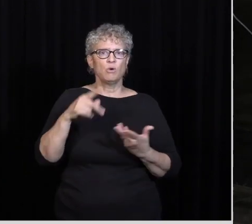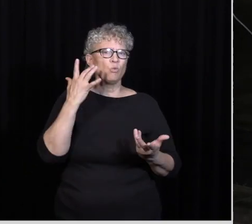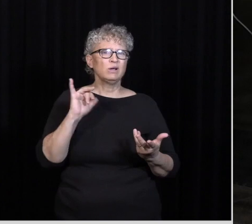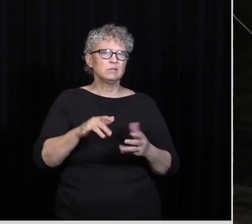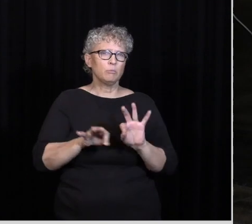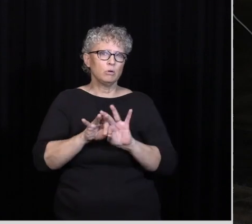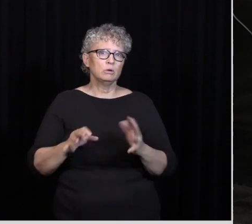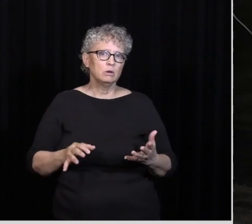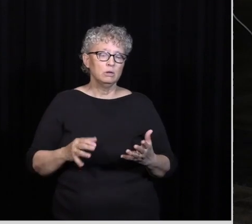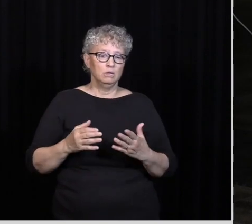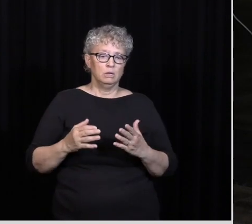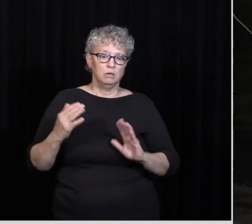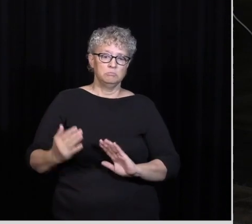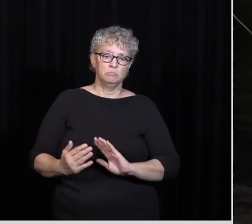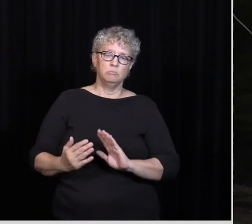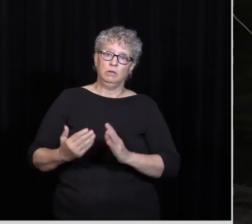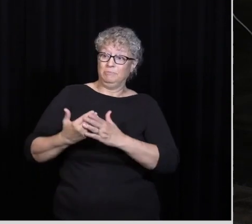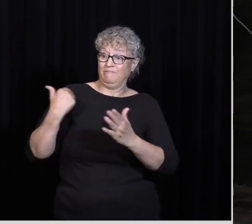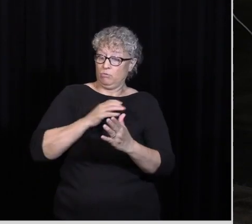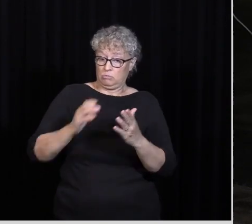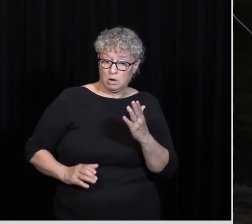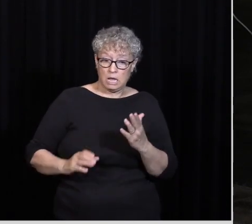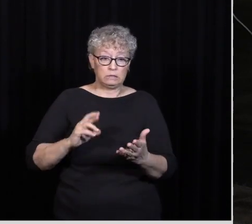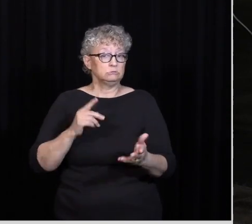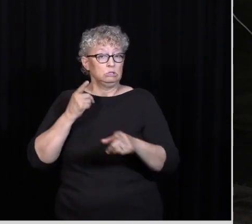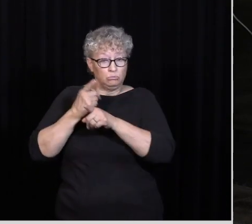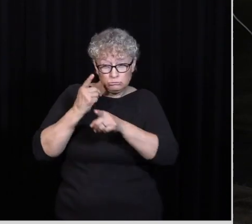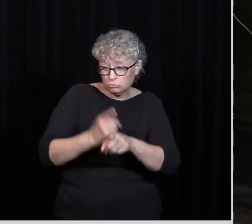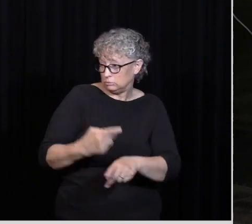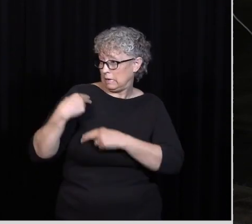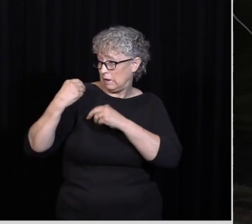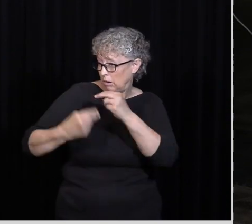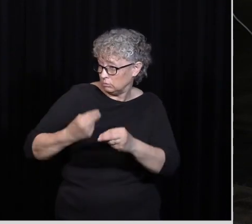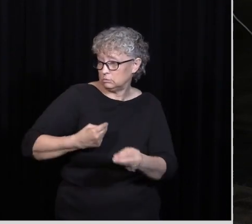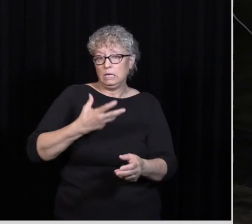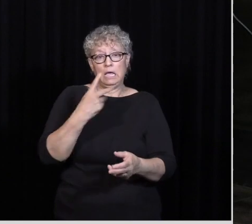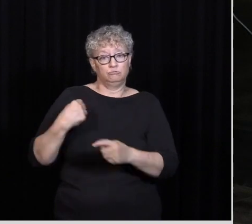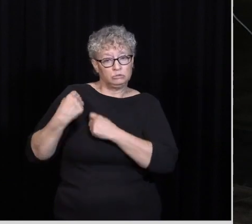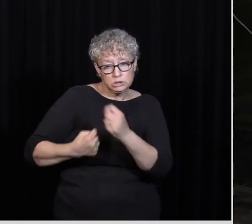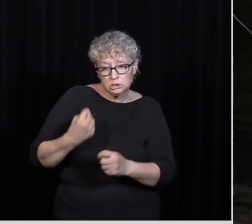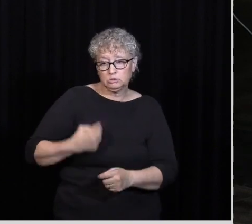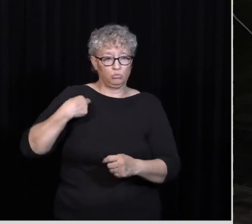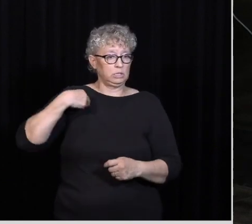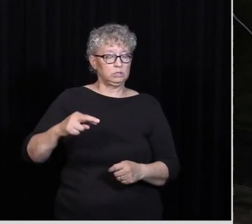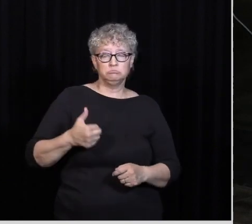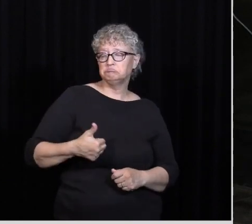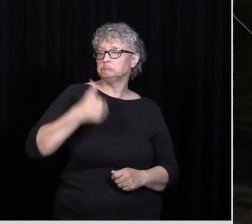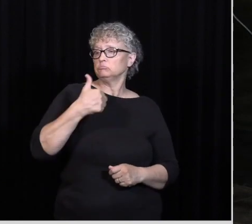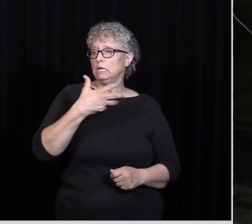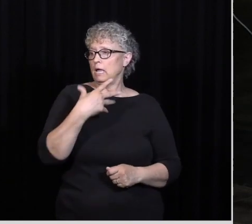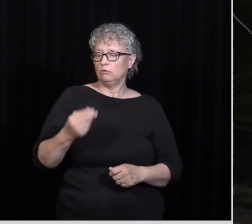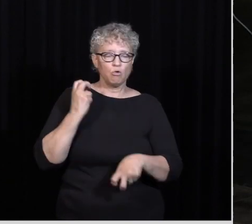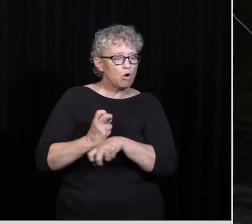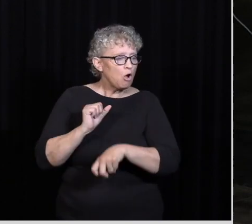Because before Christ Paul relied On rituals His heritage His rank His traditions His religious Elitism His